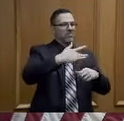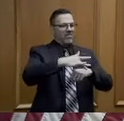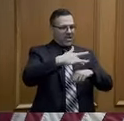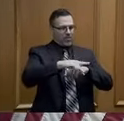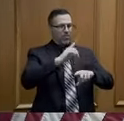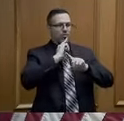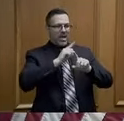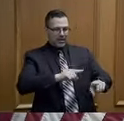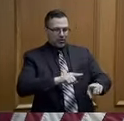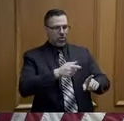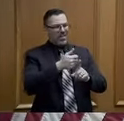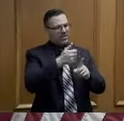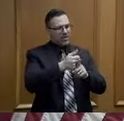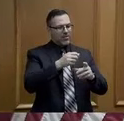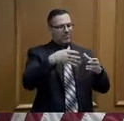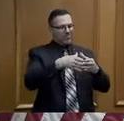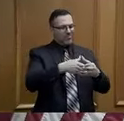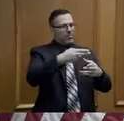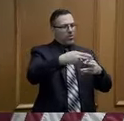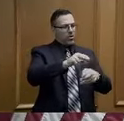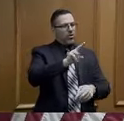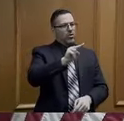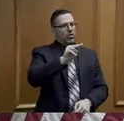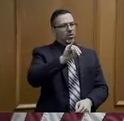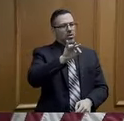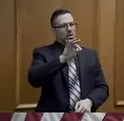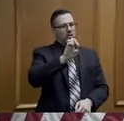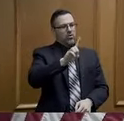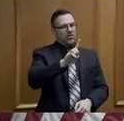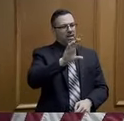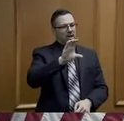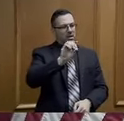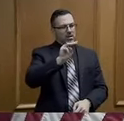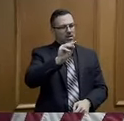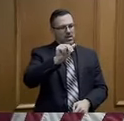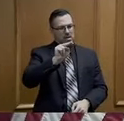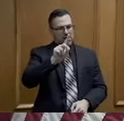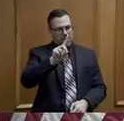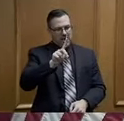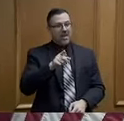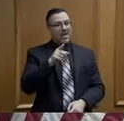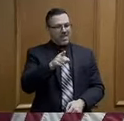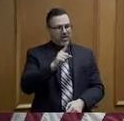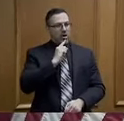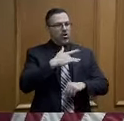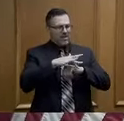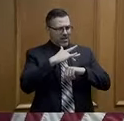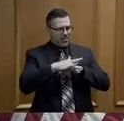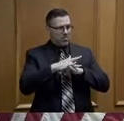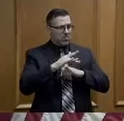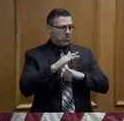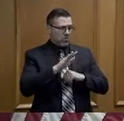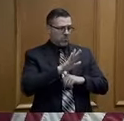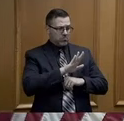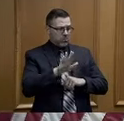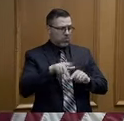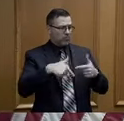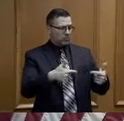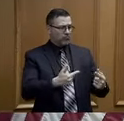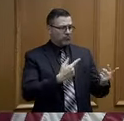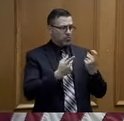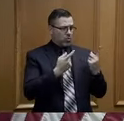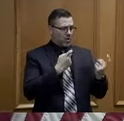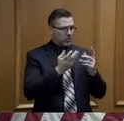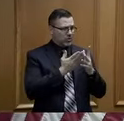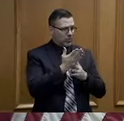as well. They're available here in the room for questions and we will take those questions via